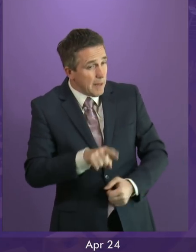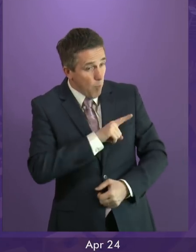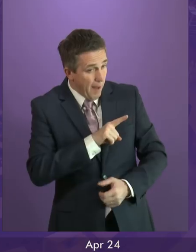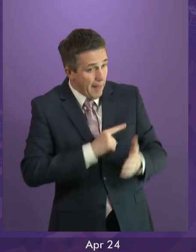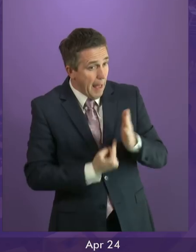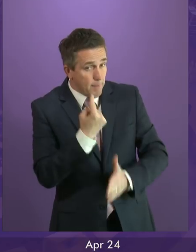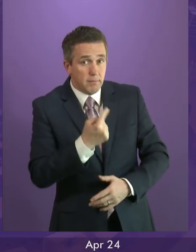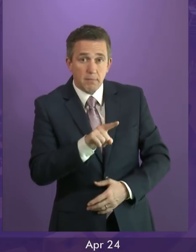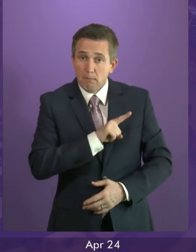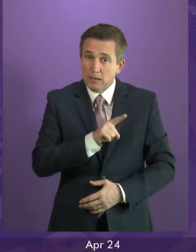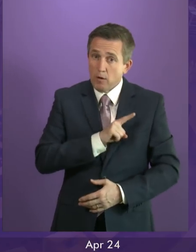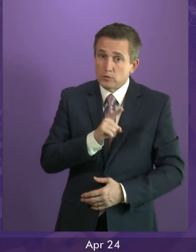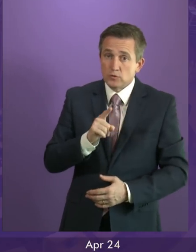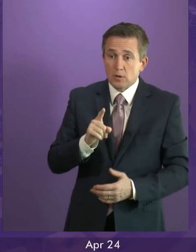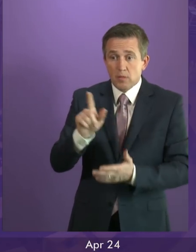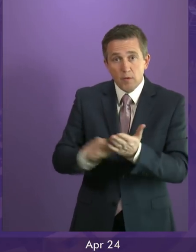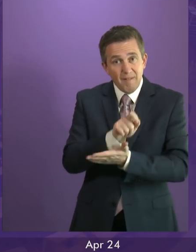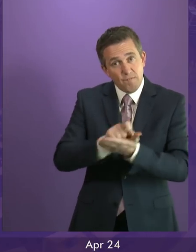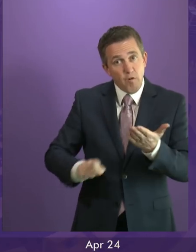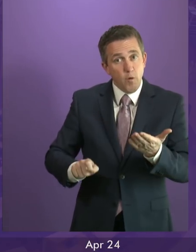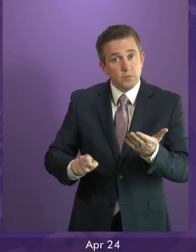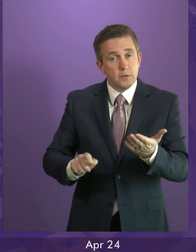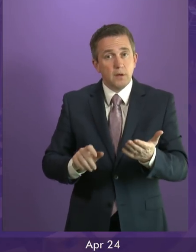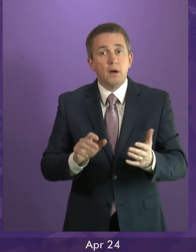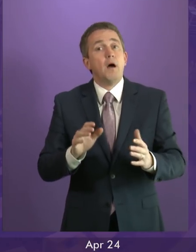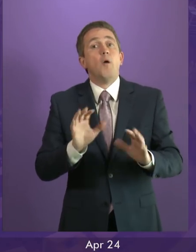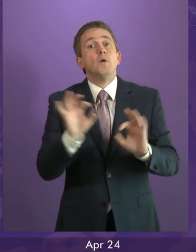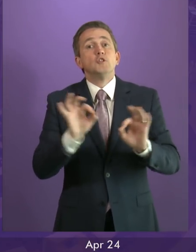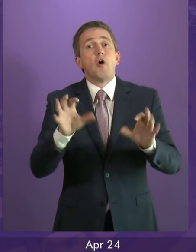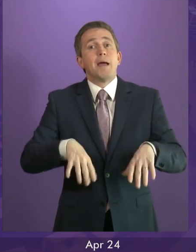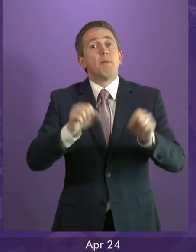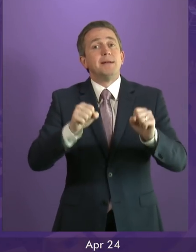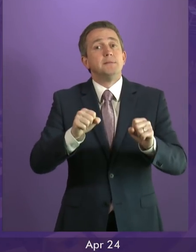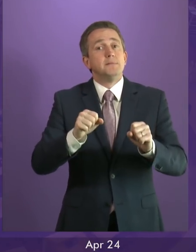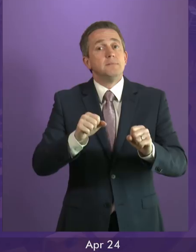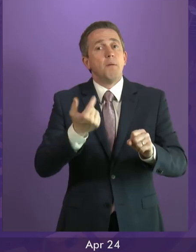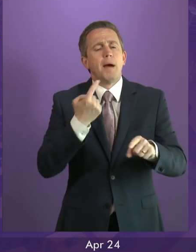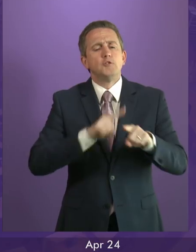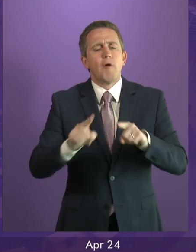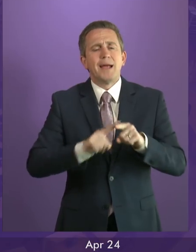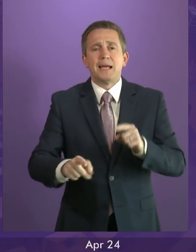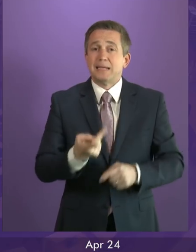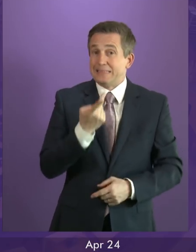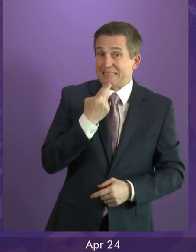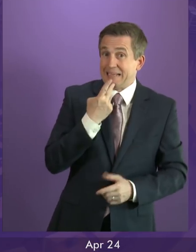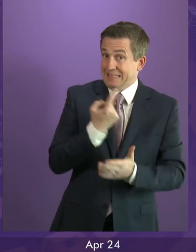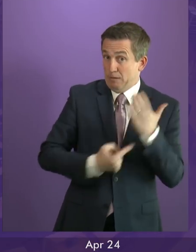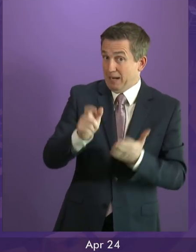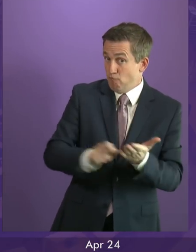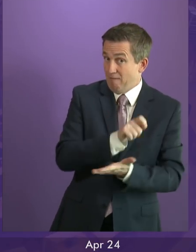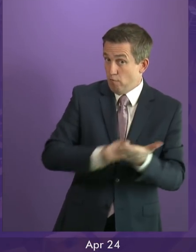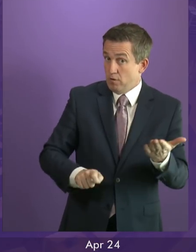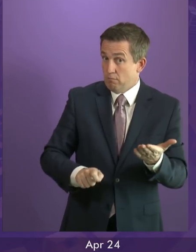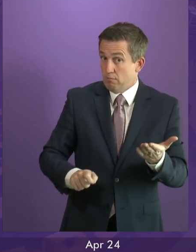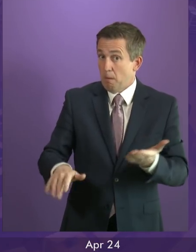the fact that the public feels that the result of its vote has not been implemented and that by trying to run a second independence referendum, the First